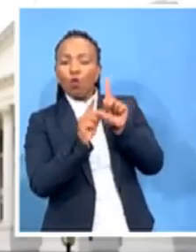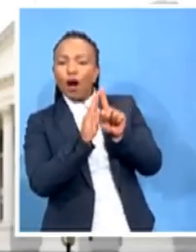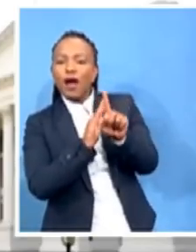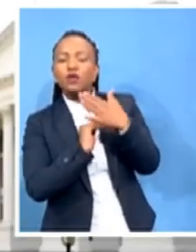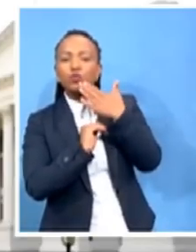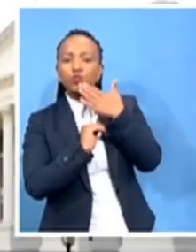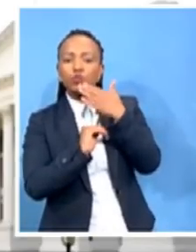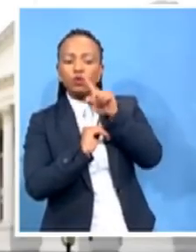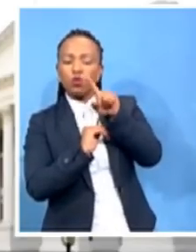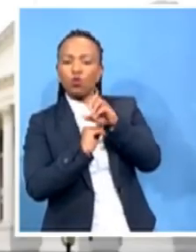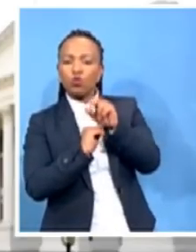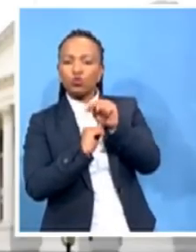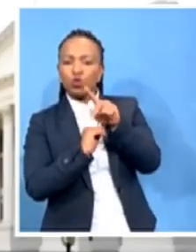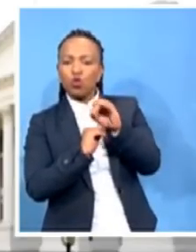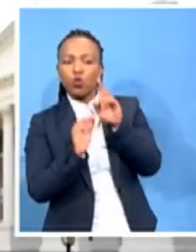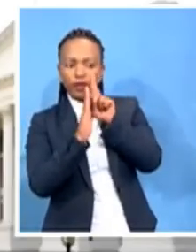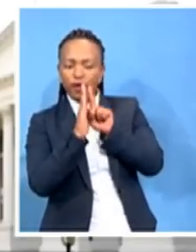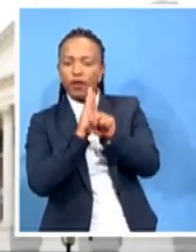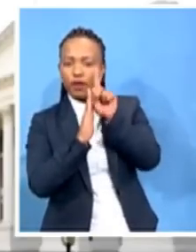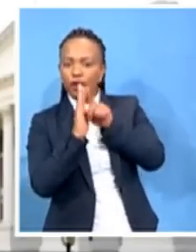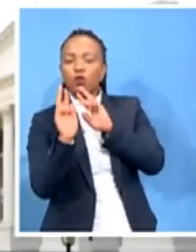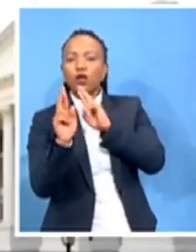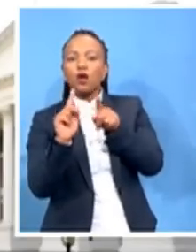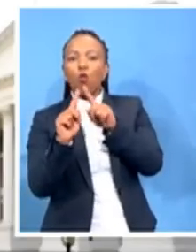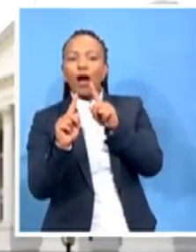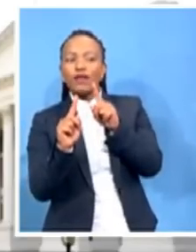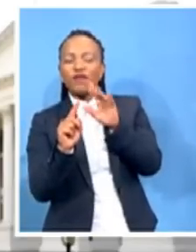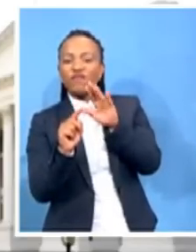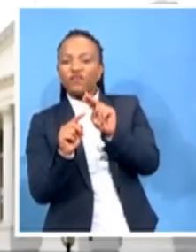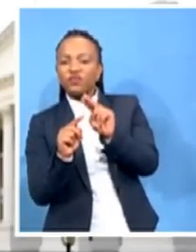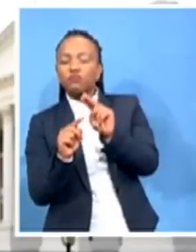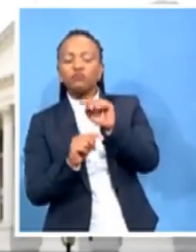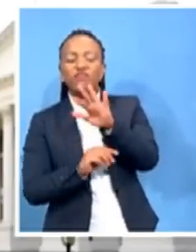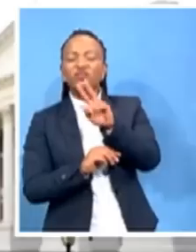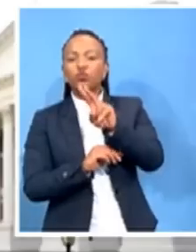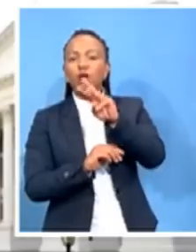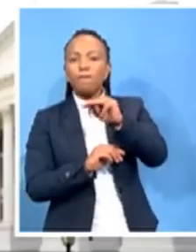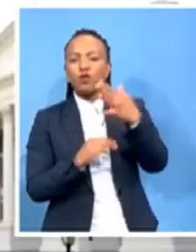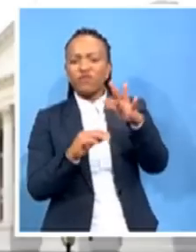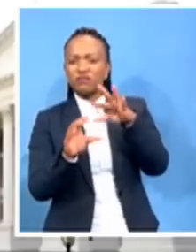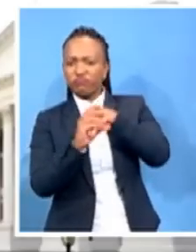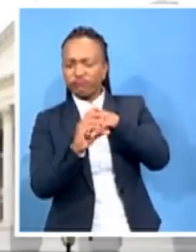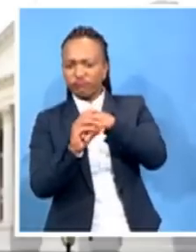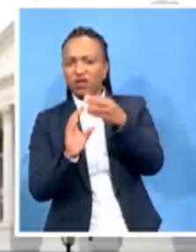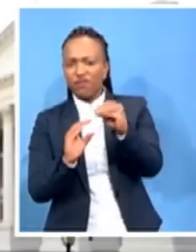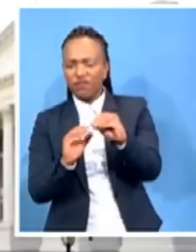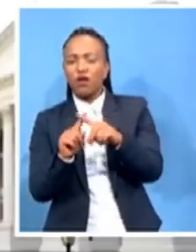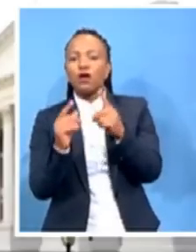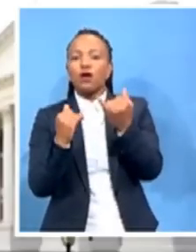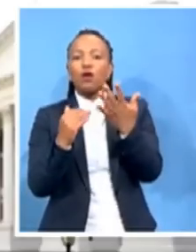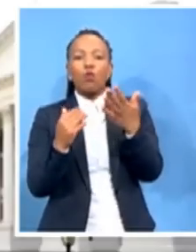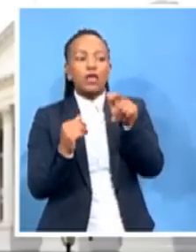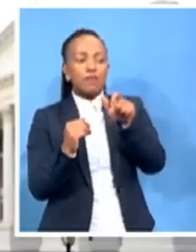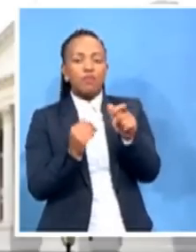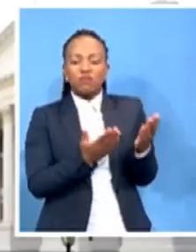million without doing anything, that he left the post vacant and say, people, come and take this infrastructure. So